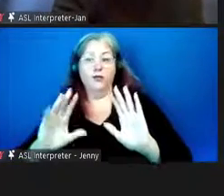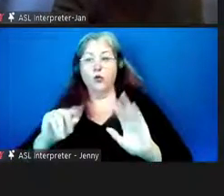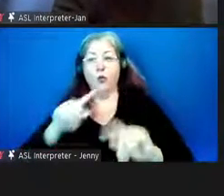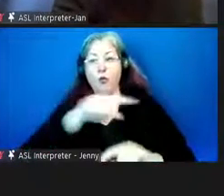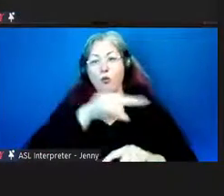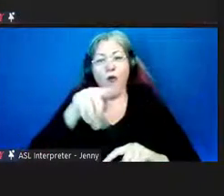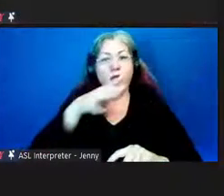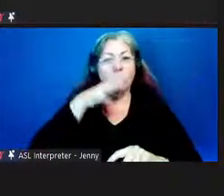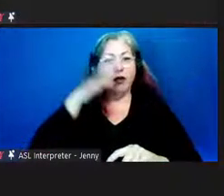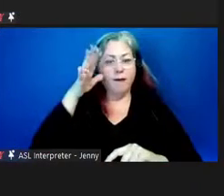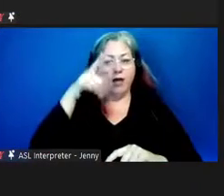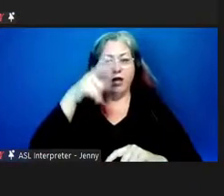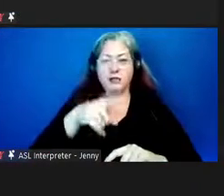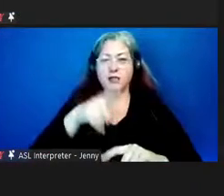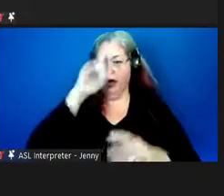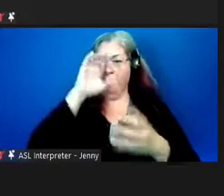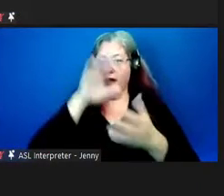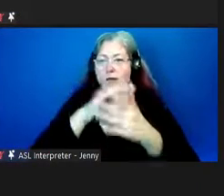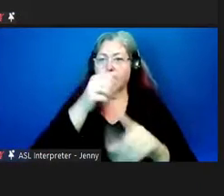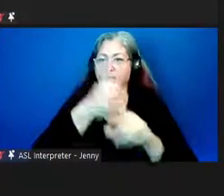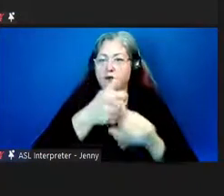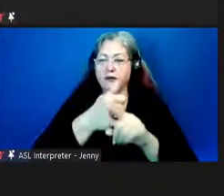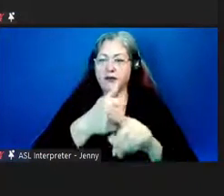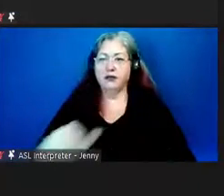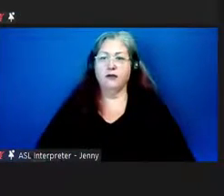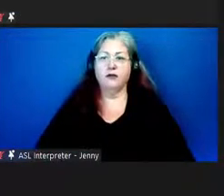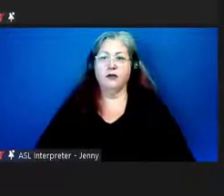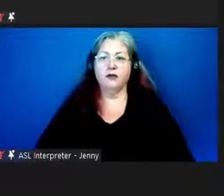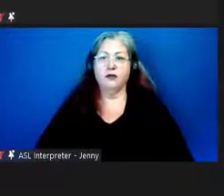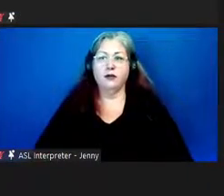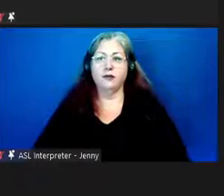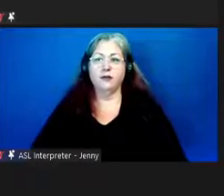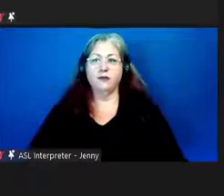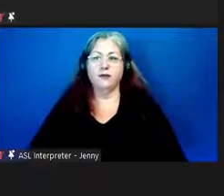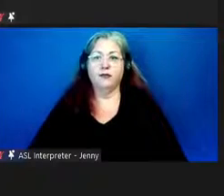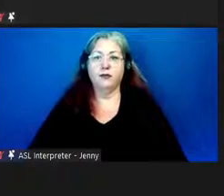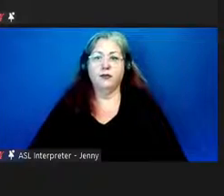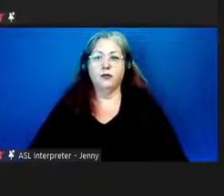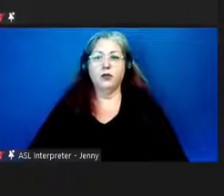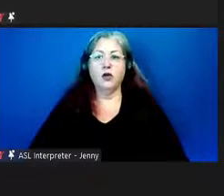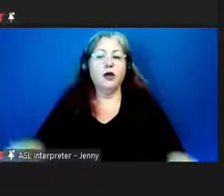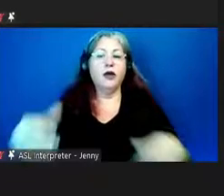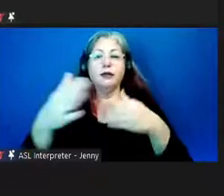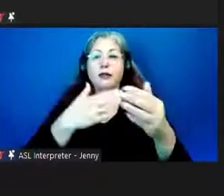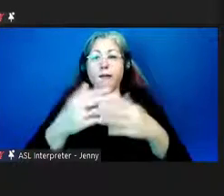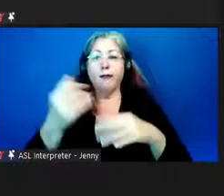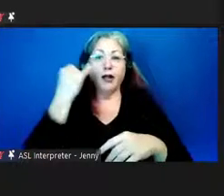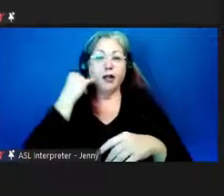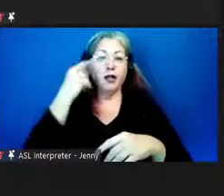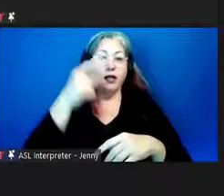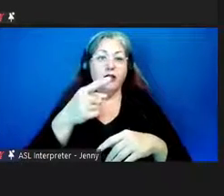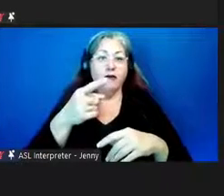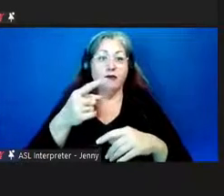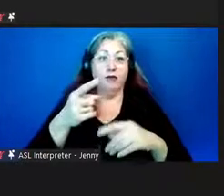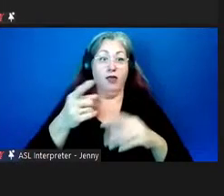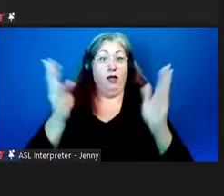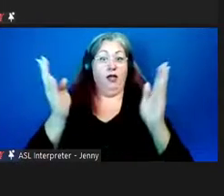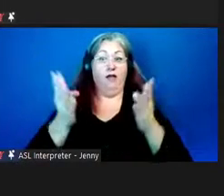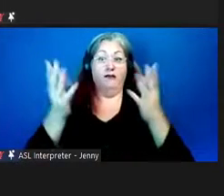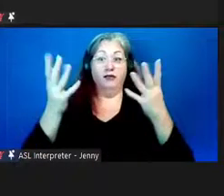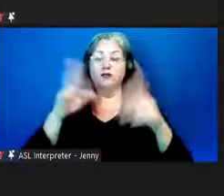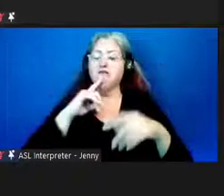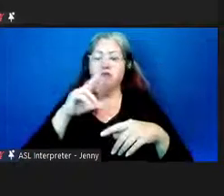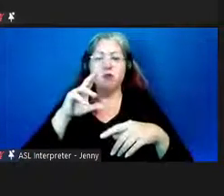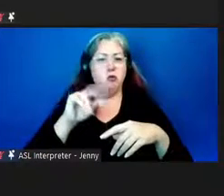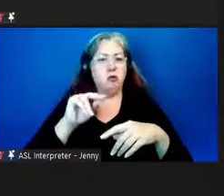themselves had that belief to start with. And in regard to whether they were convinced, no, they came in pretty well